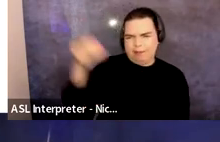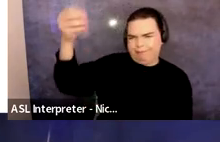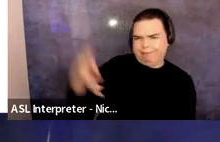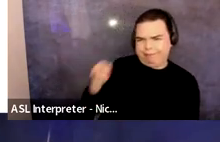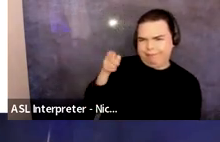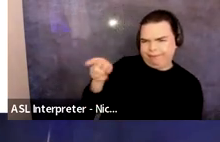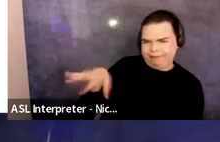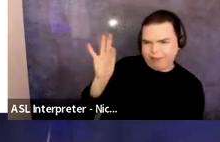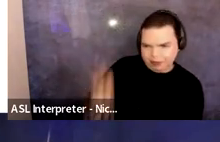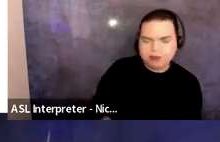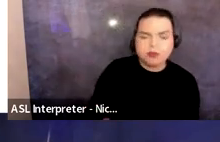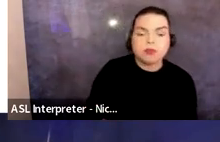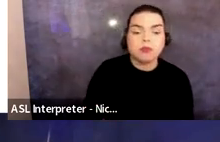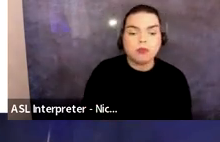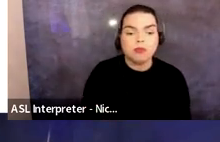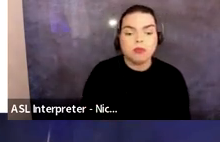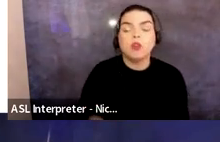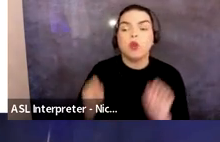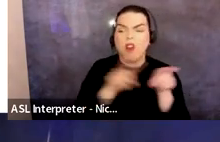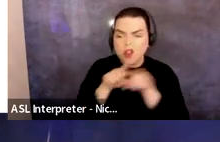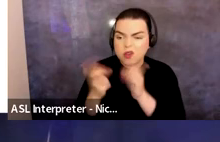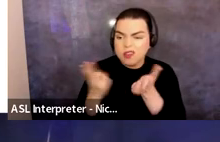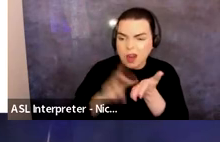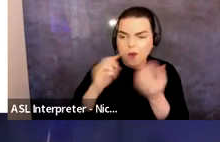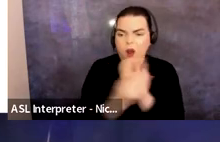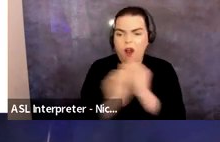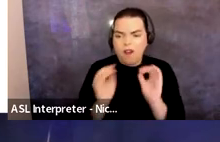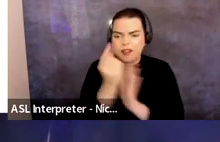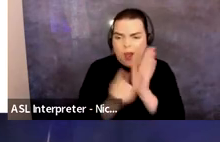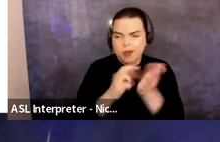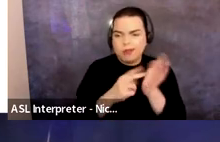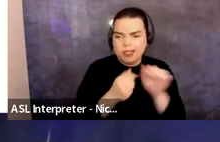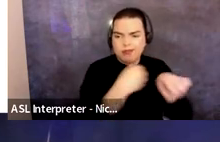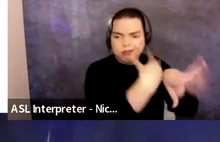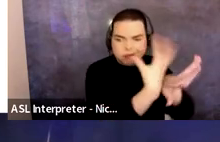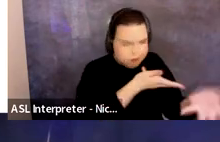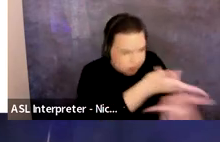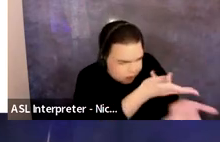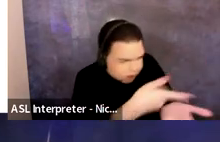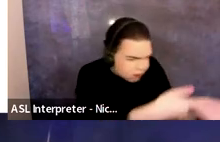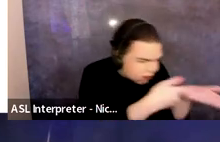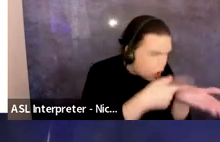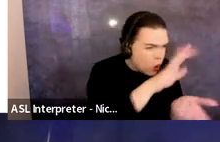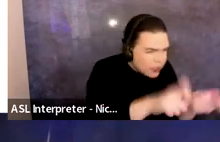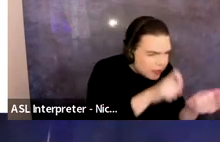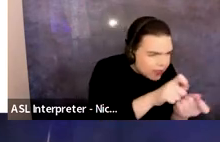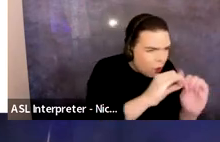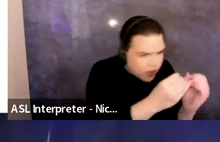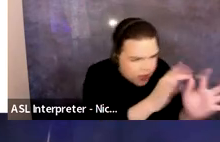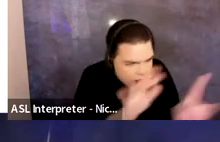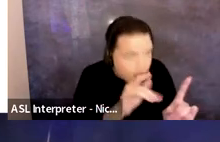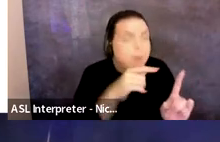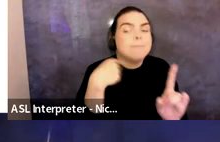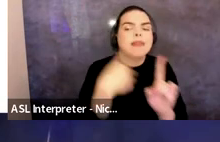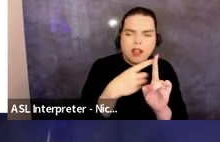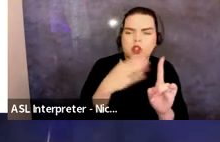your application from here you can sign up for an office hour spot to talk with the NTP staff one-on-one or preview the application